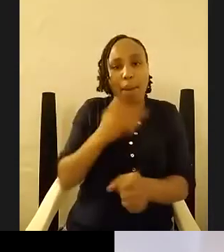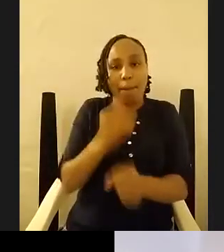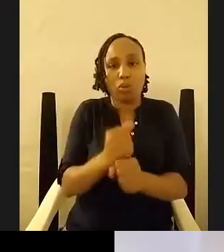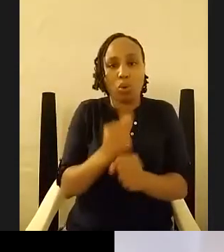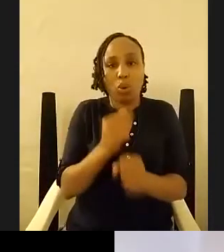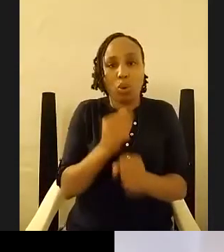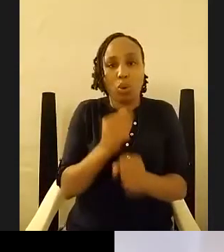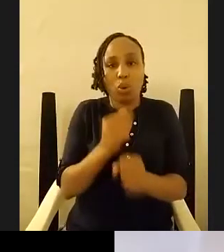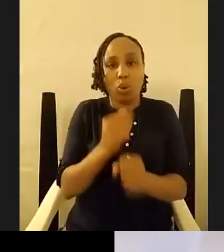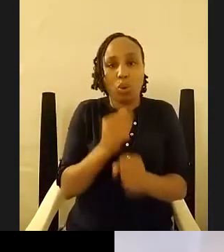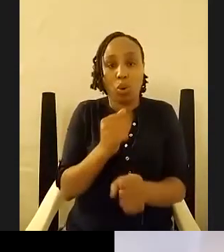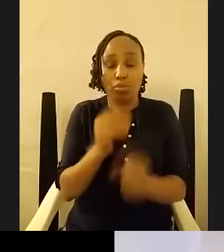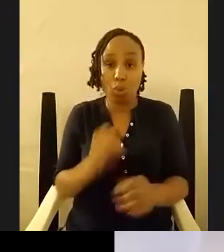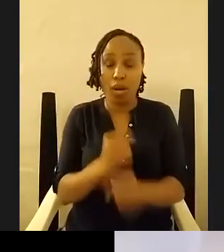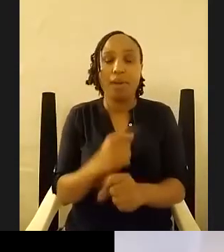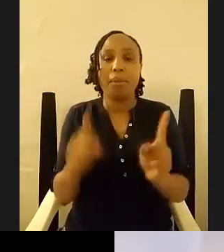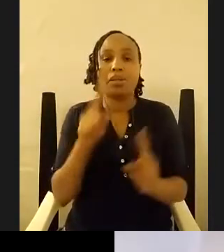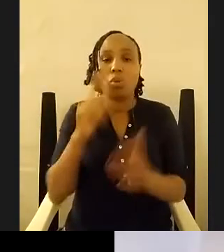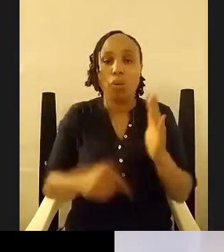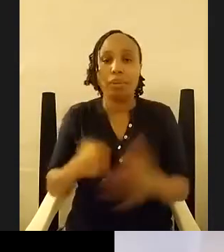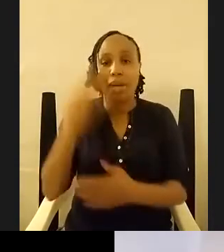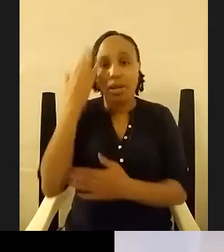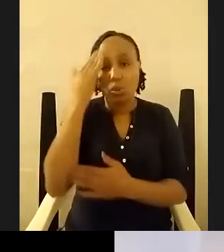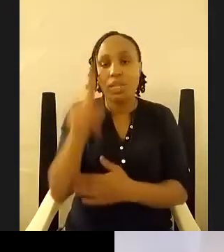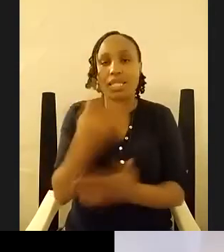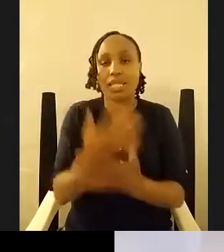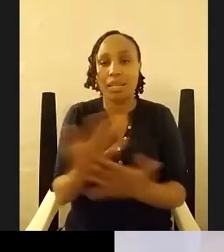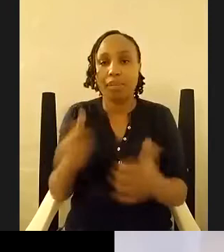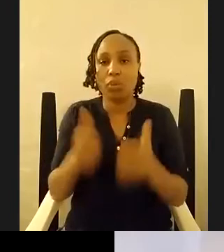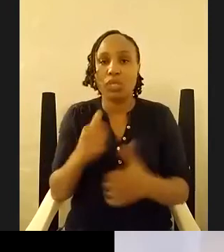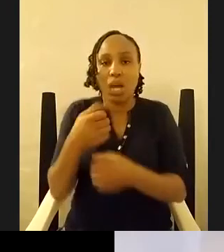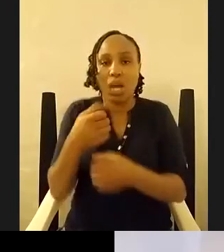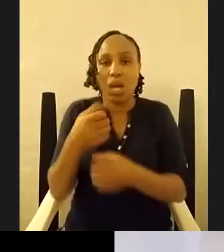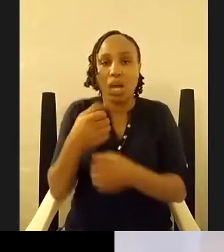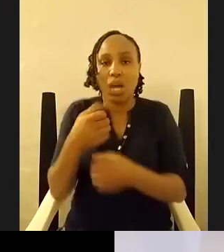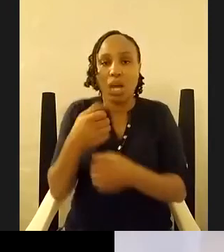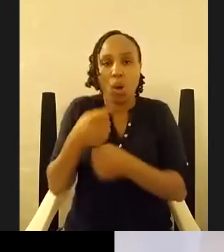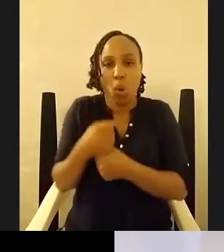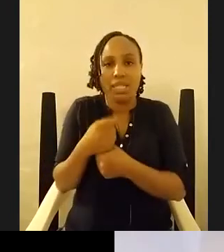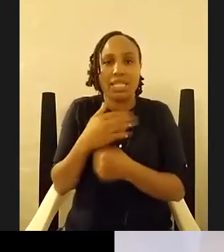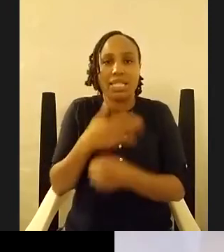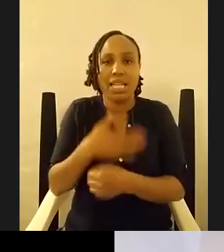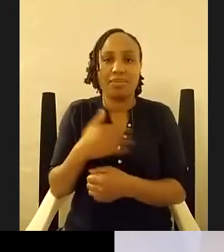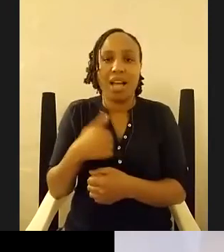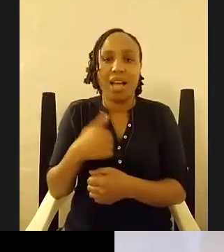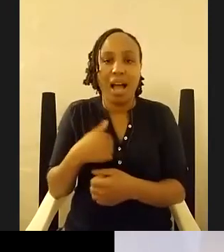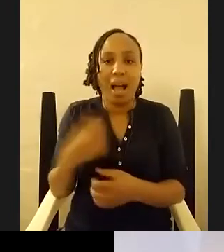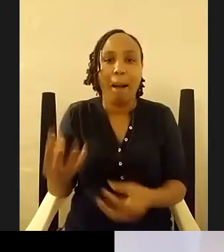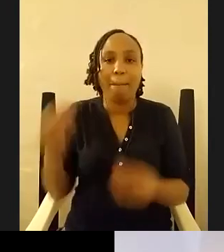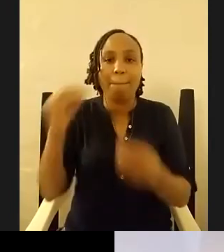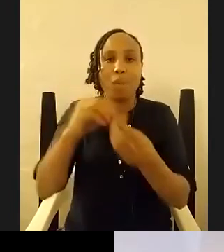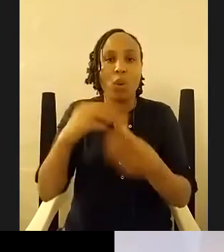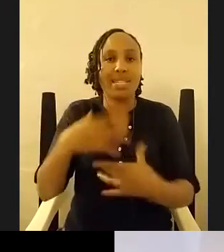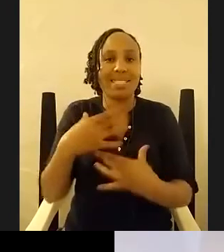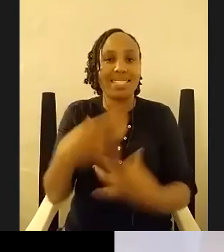is something that i hold dear is that i i am more interested in creating the art